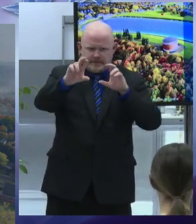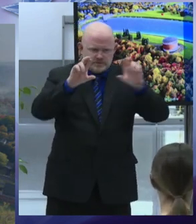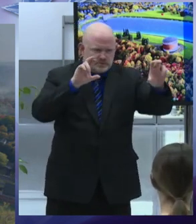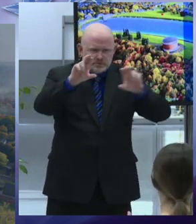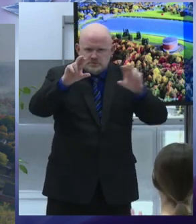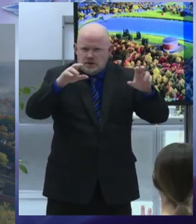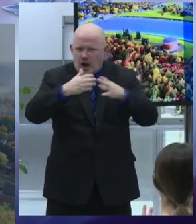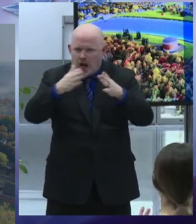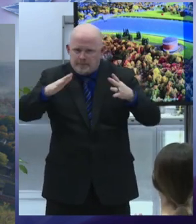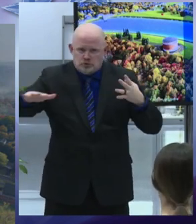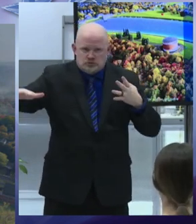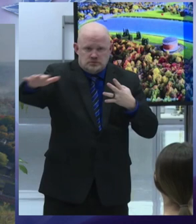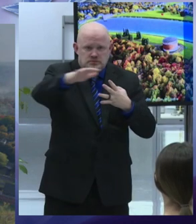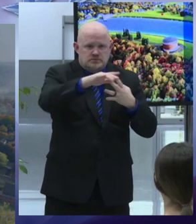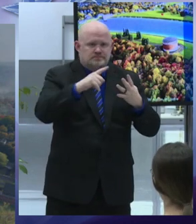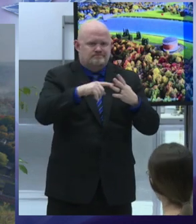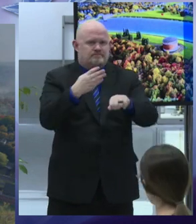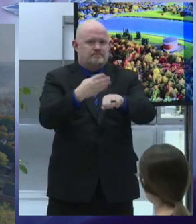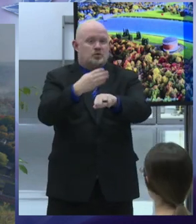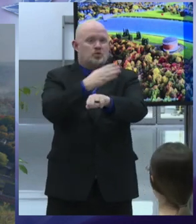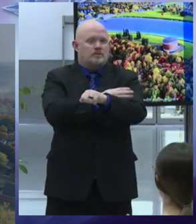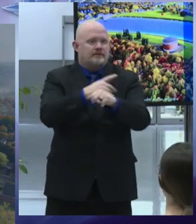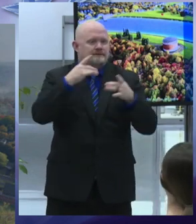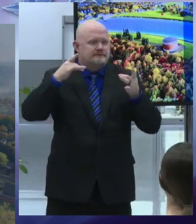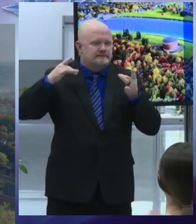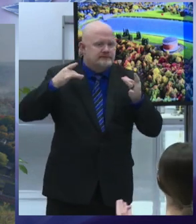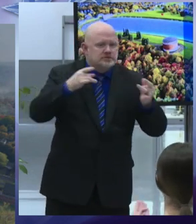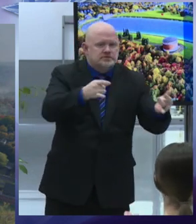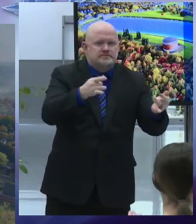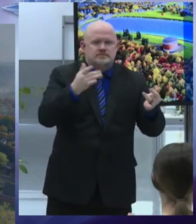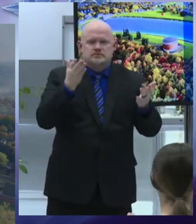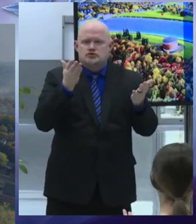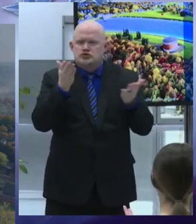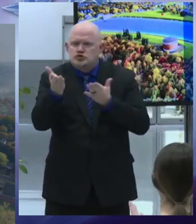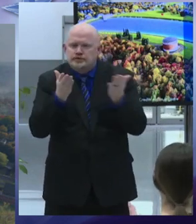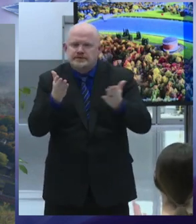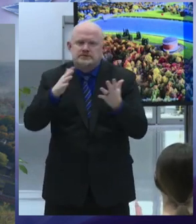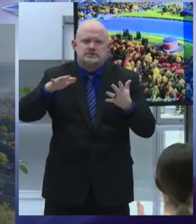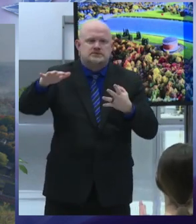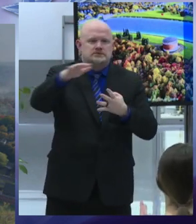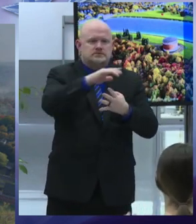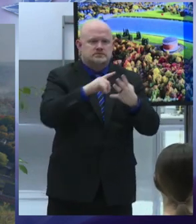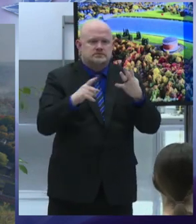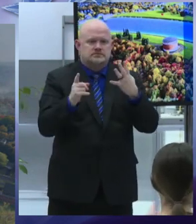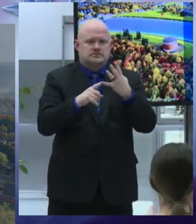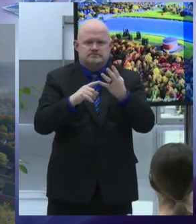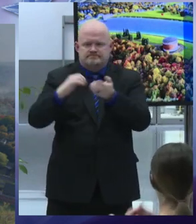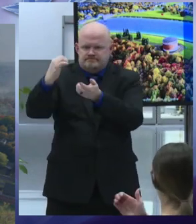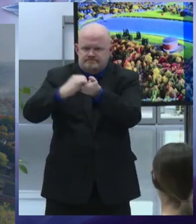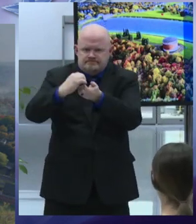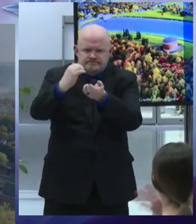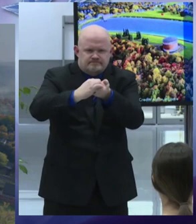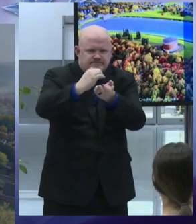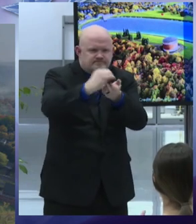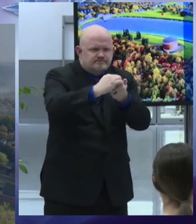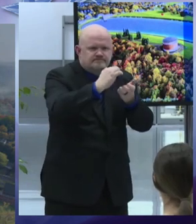the effectiveness efficiency and equity of city services and enhance constituent engagement and response